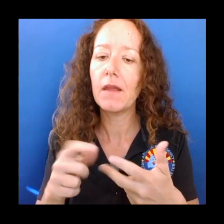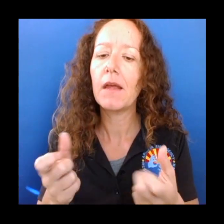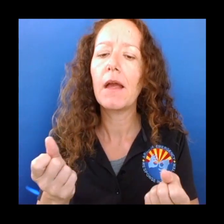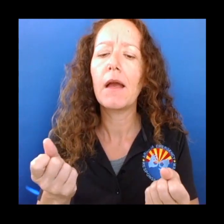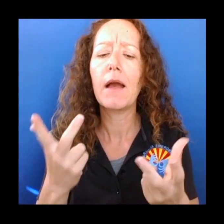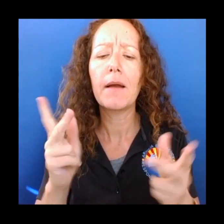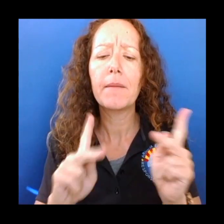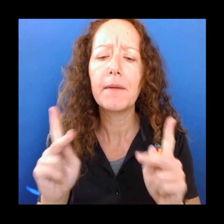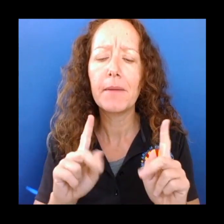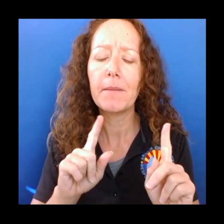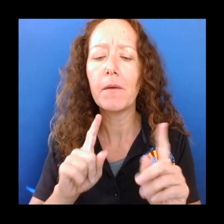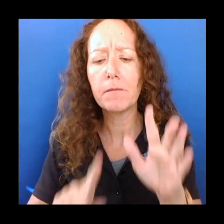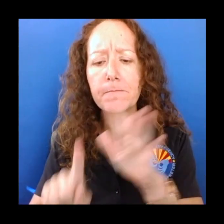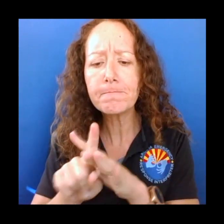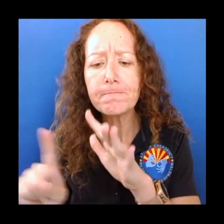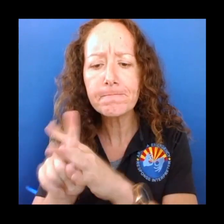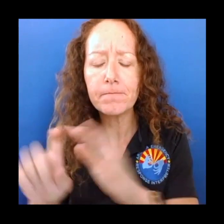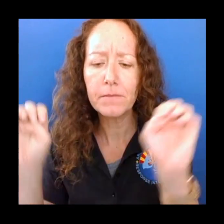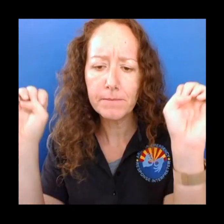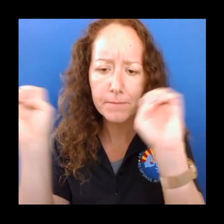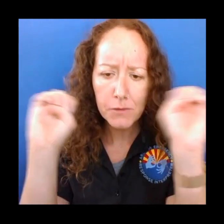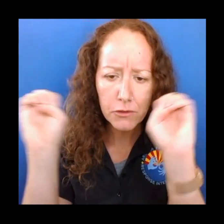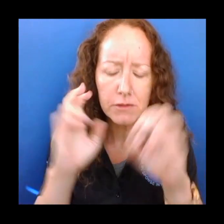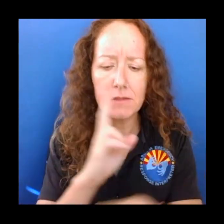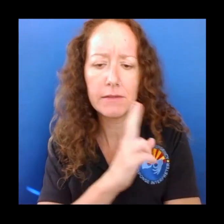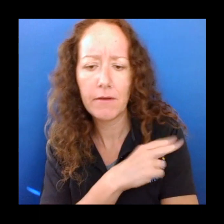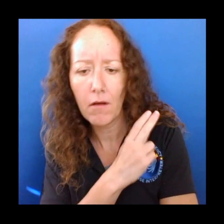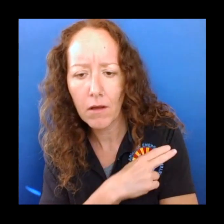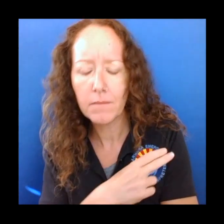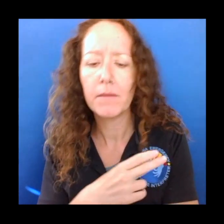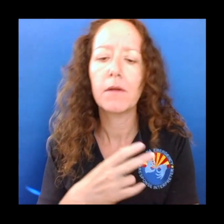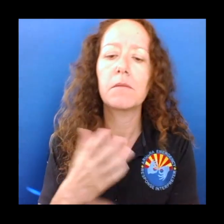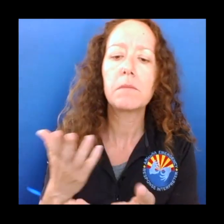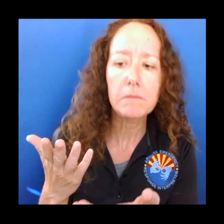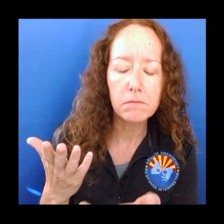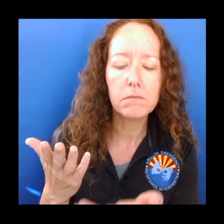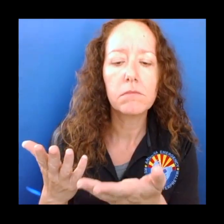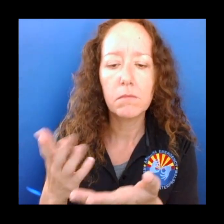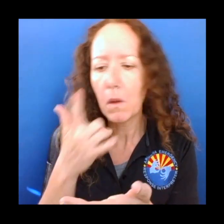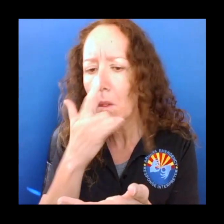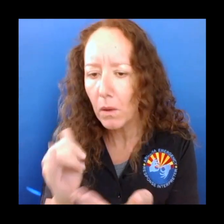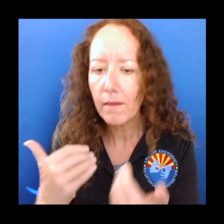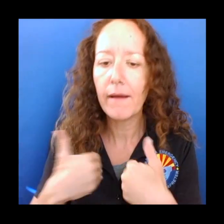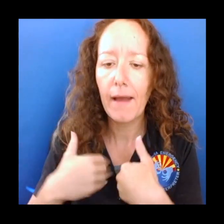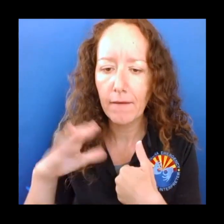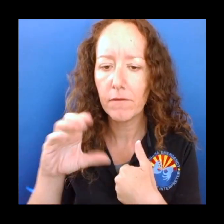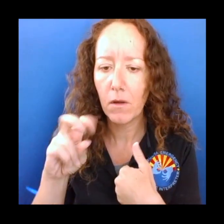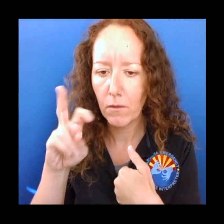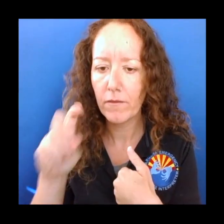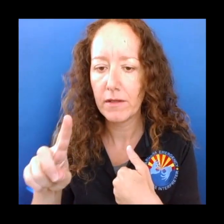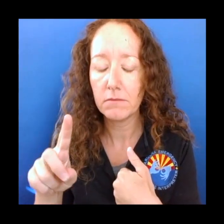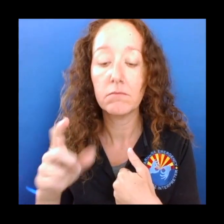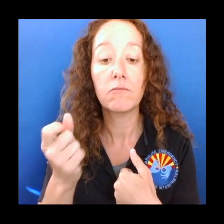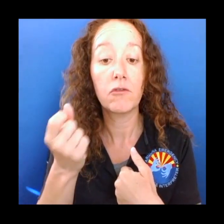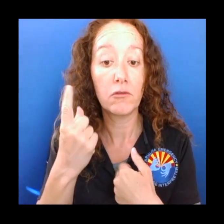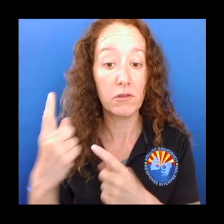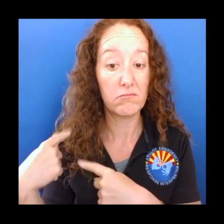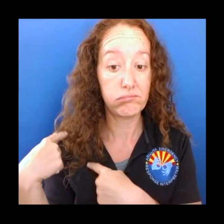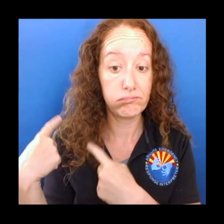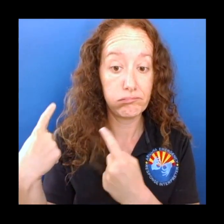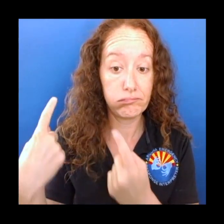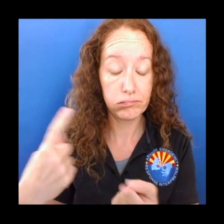room as well as in the hospital. And as you can see, these are the highest they have been since we started